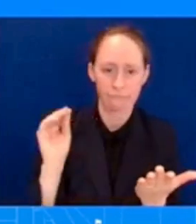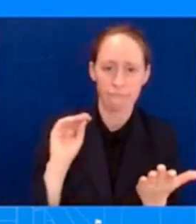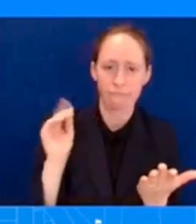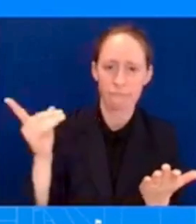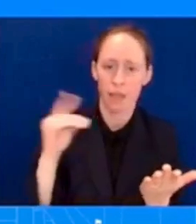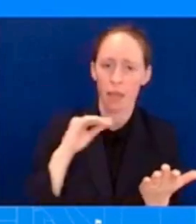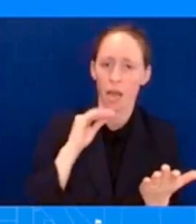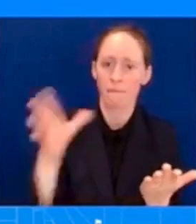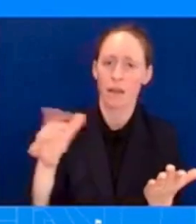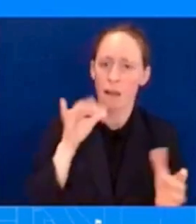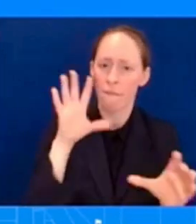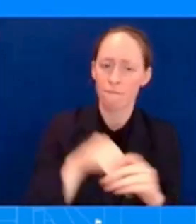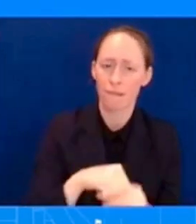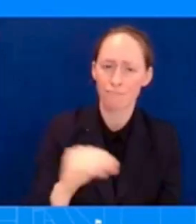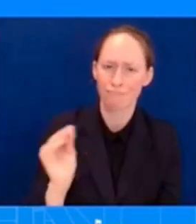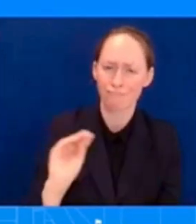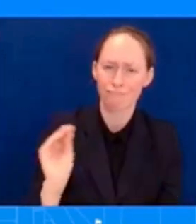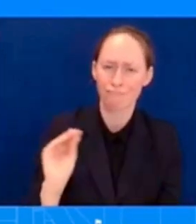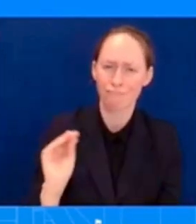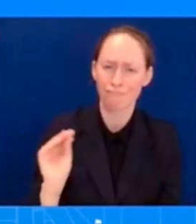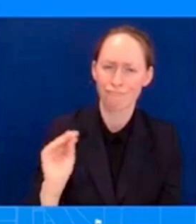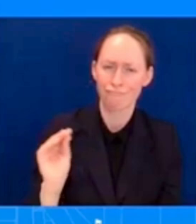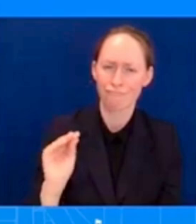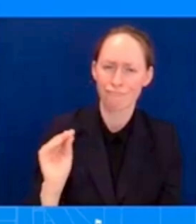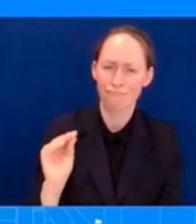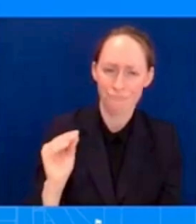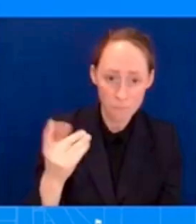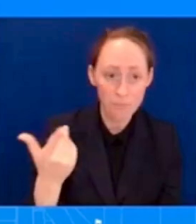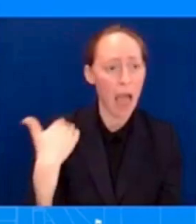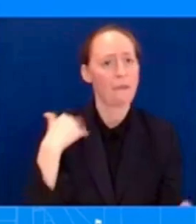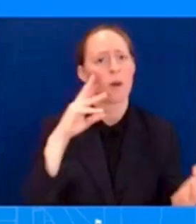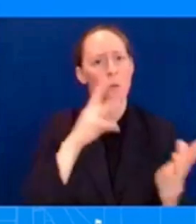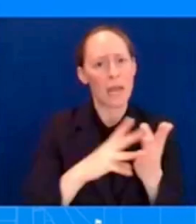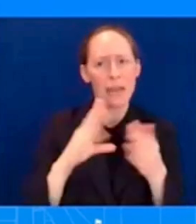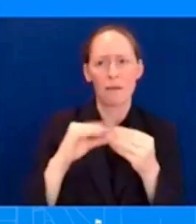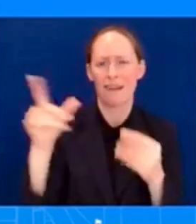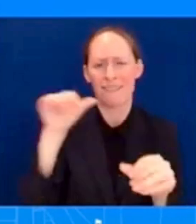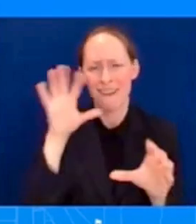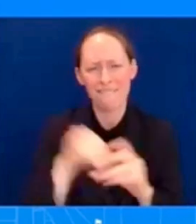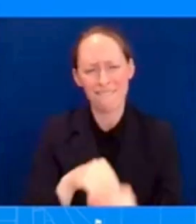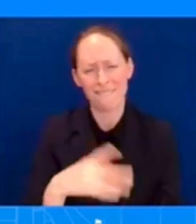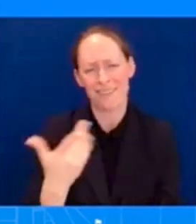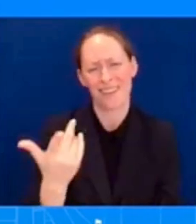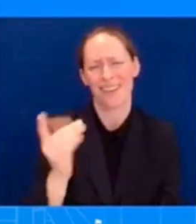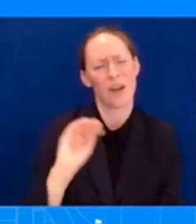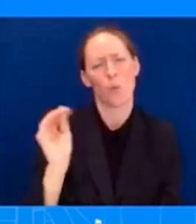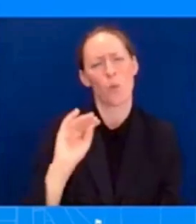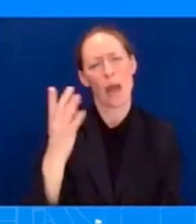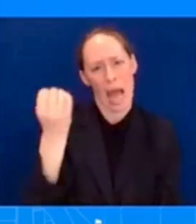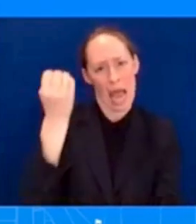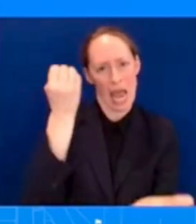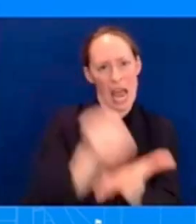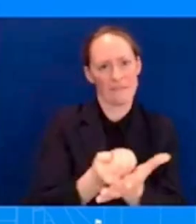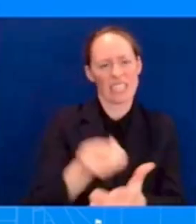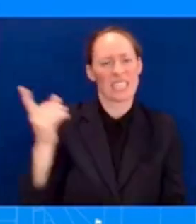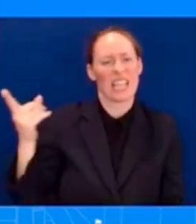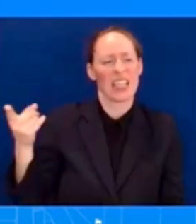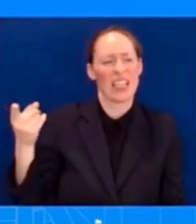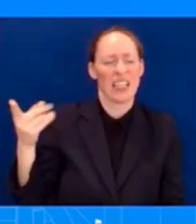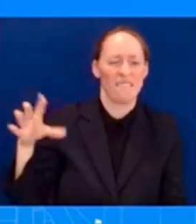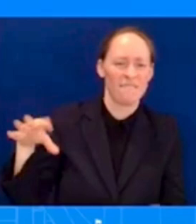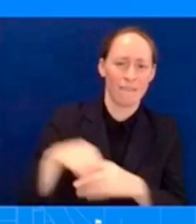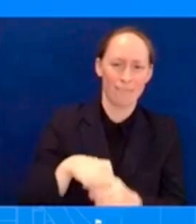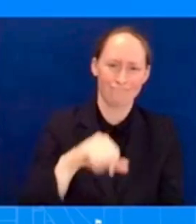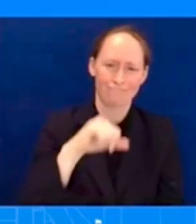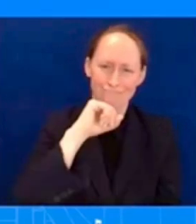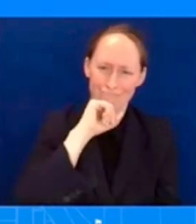nothing wrong. There's been zero evidence showing otherwise. And so that's what we have seen over the past several months. That's what